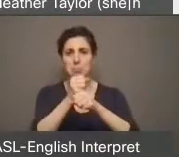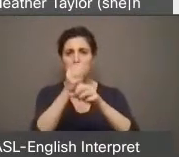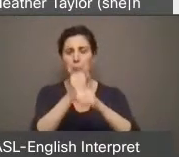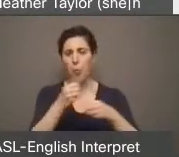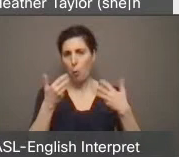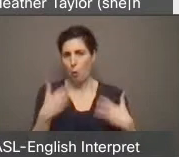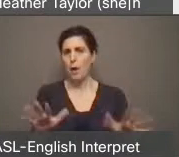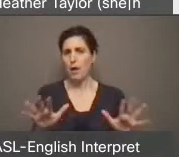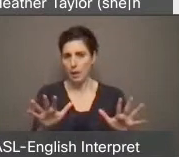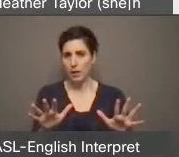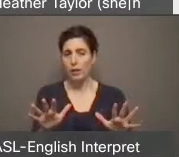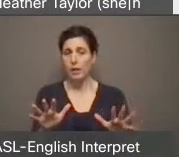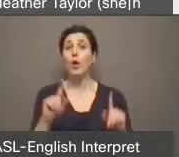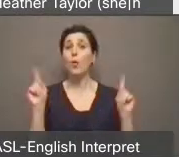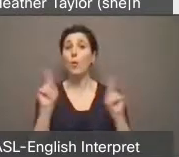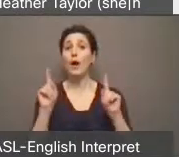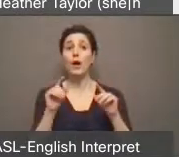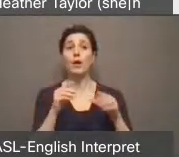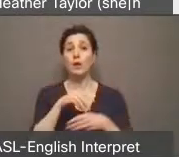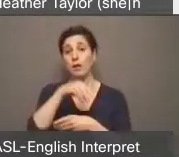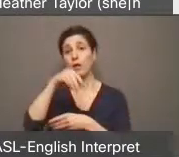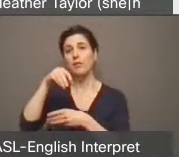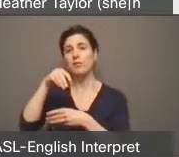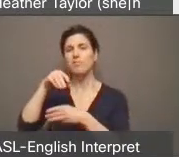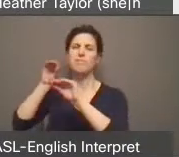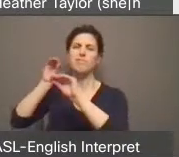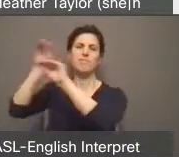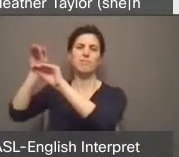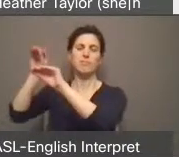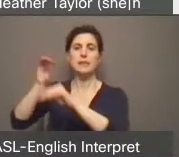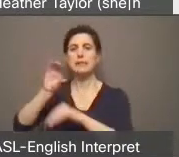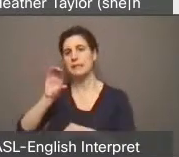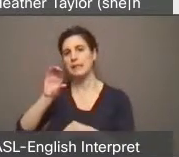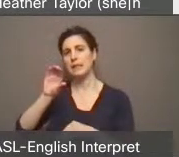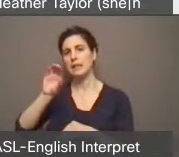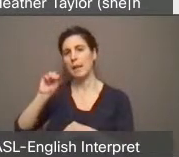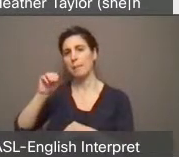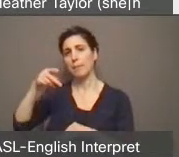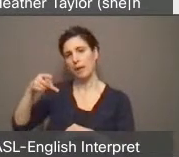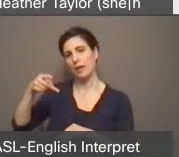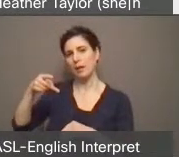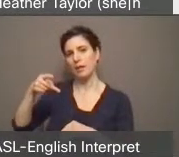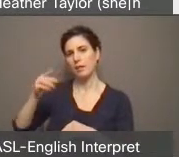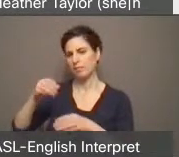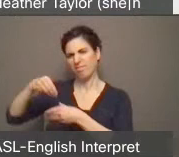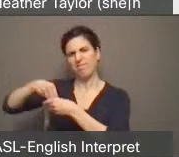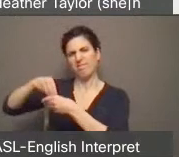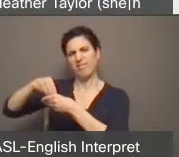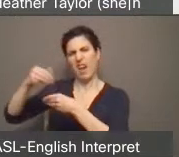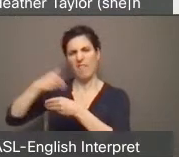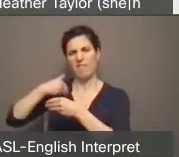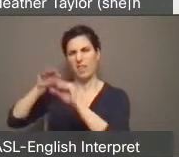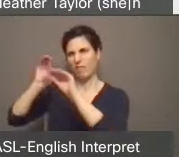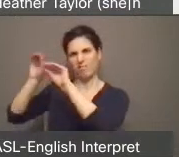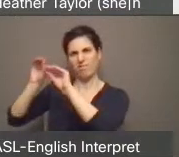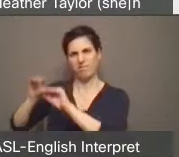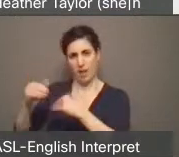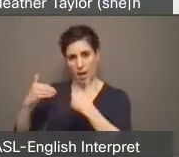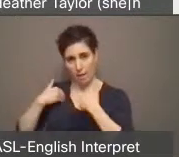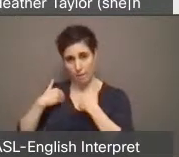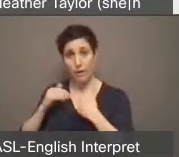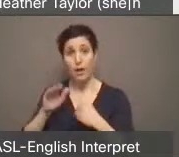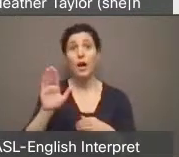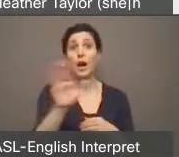on CMP, which is the Clerk's meeting portal. Of course, I do encourage the public to send their comments to the Budget Committee